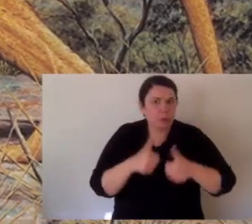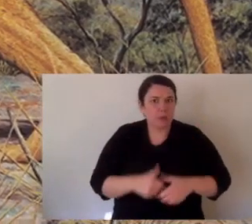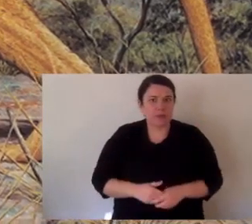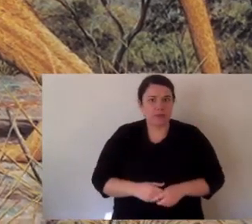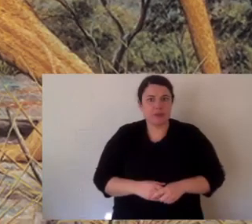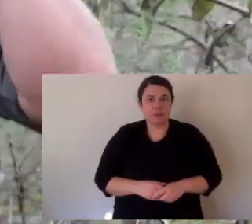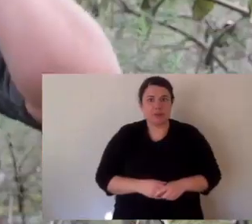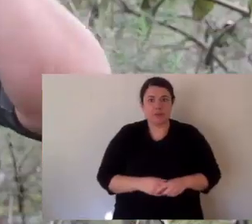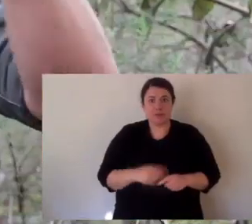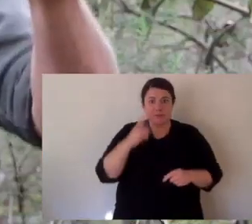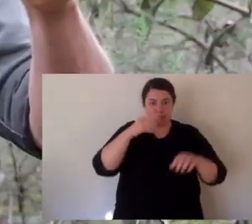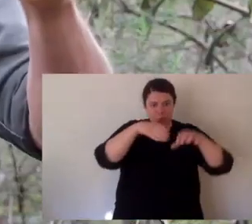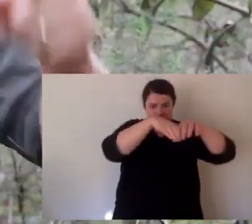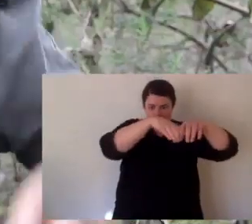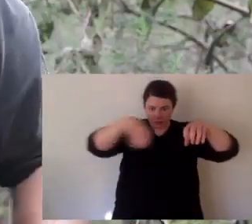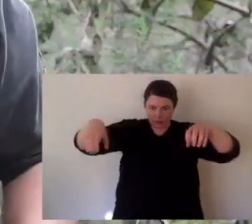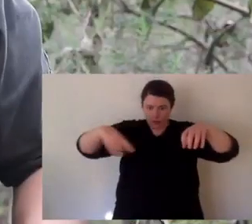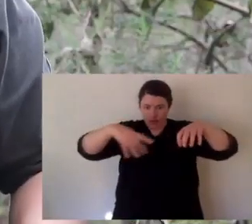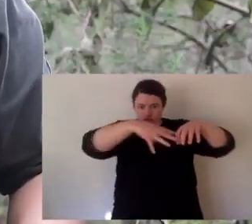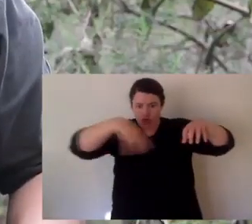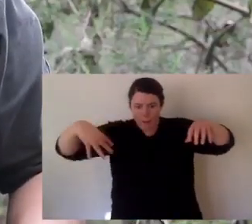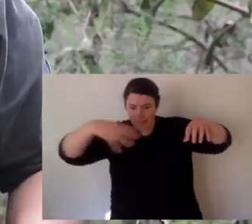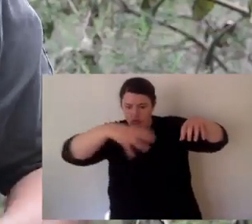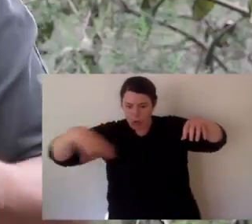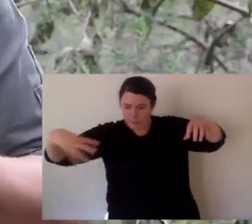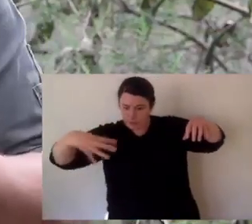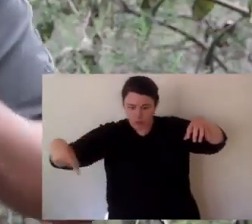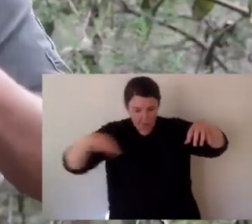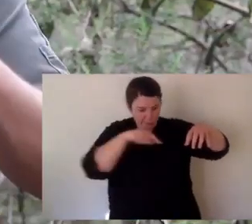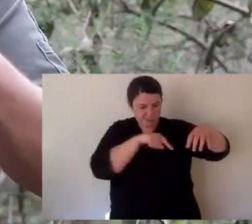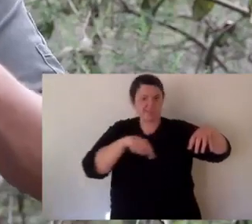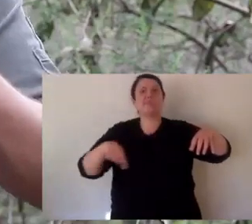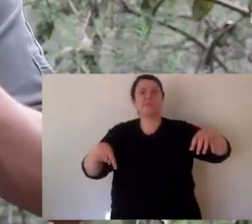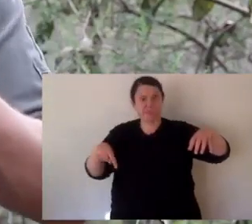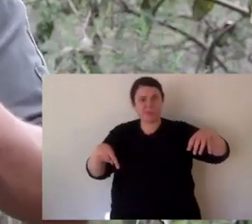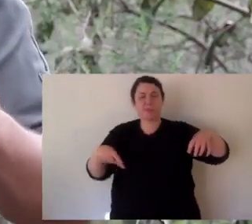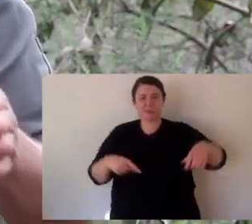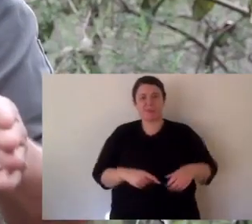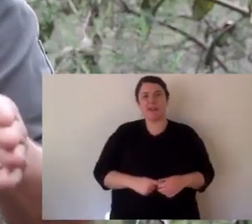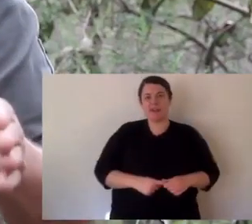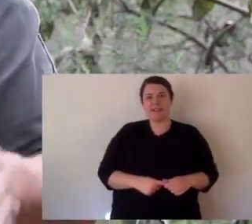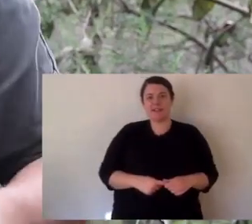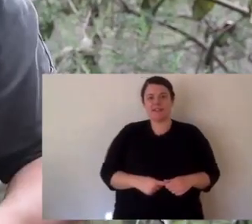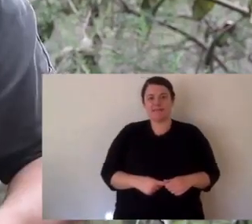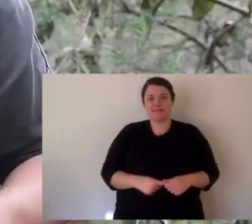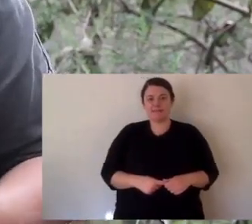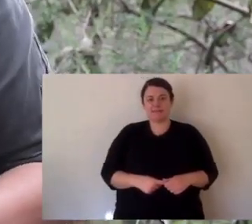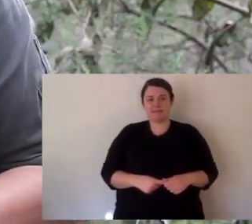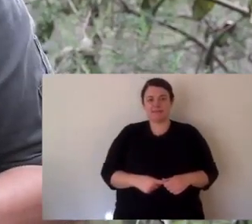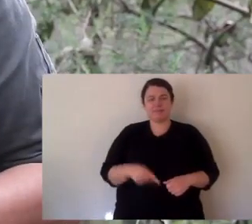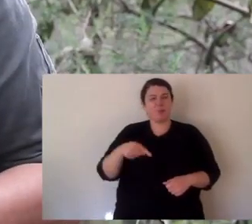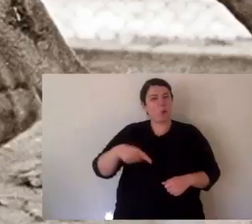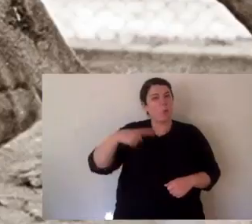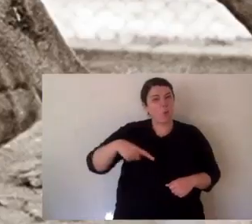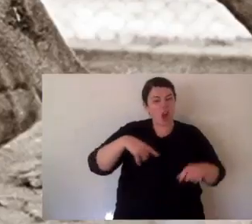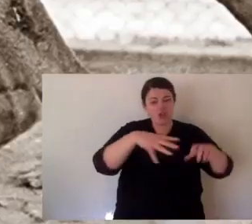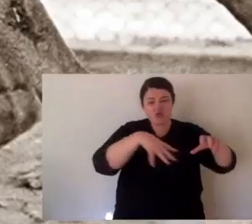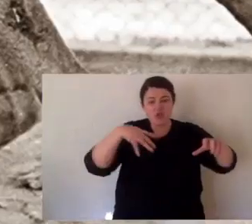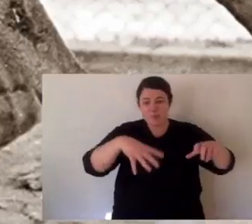animal. The eyes forward, ears forward. Great sense of smell. And look down the back at those stripes.